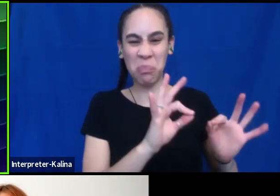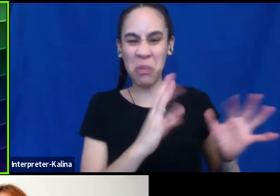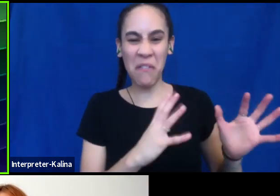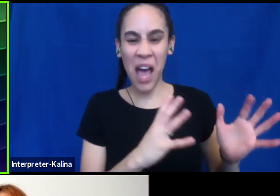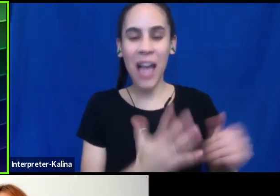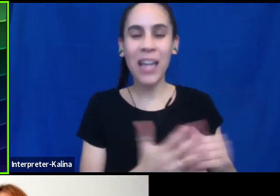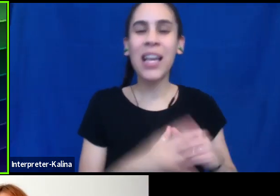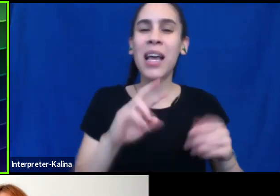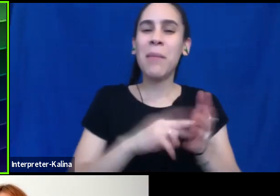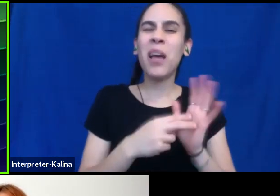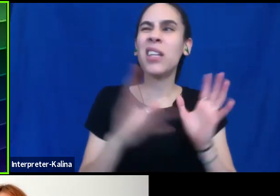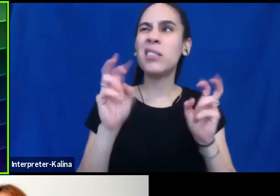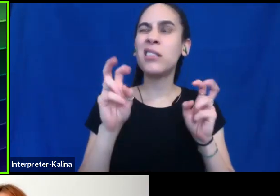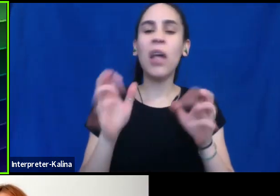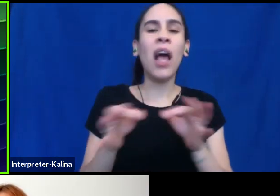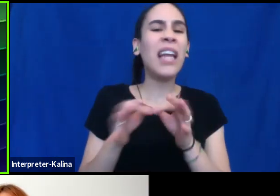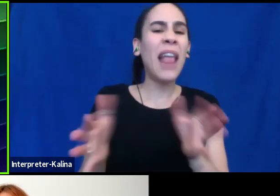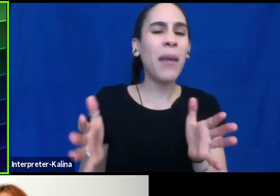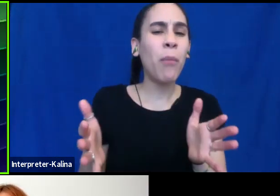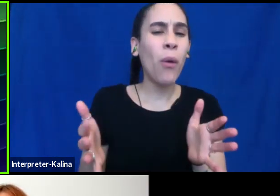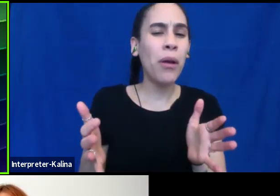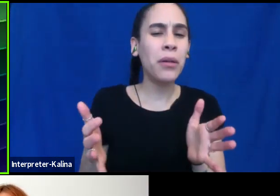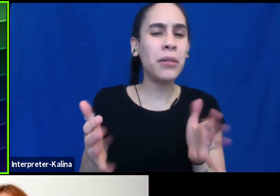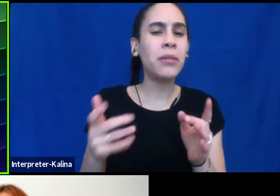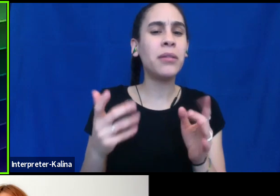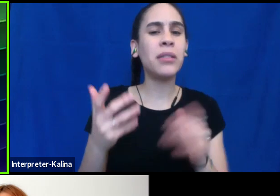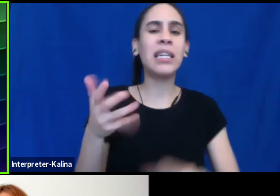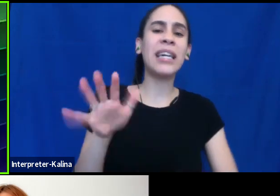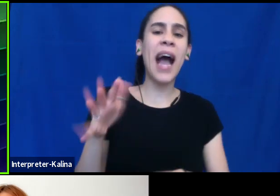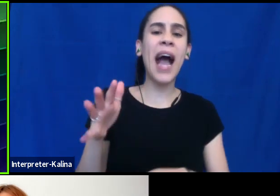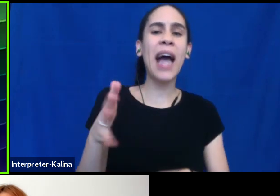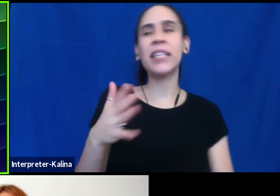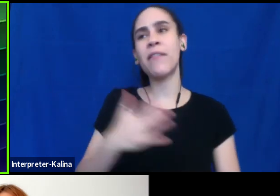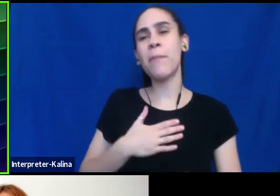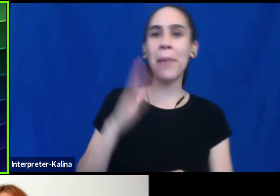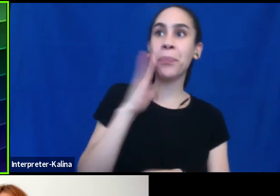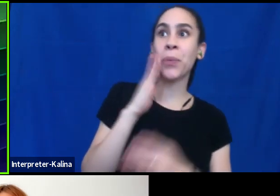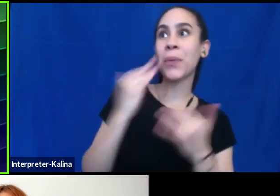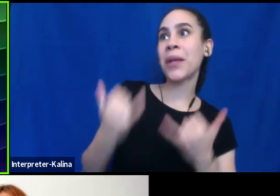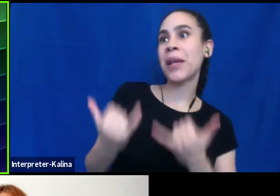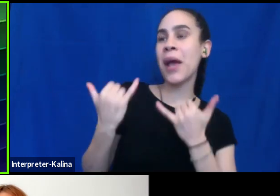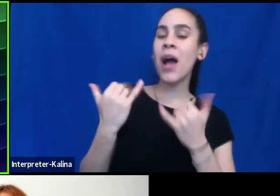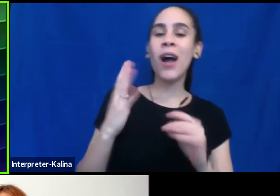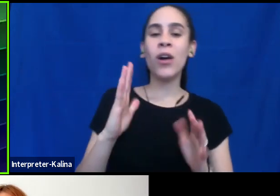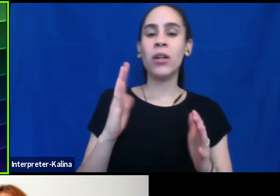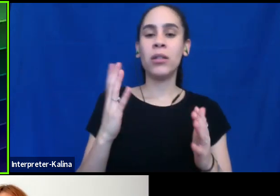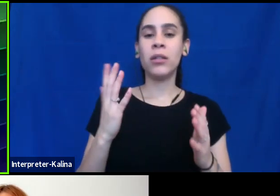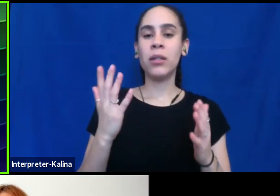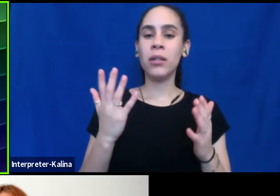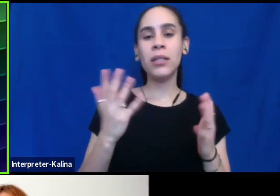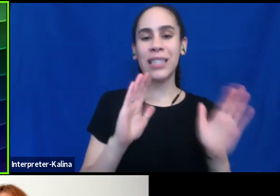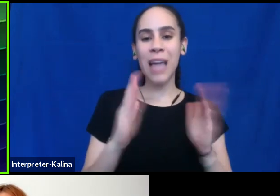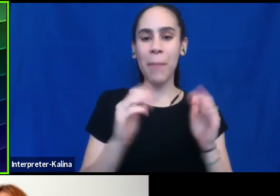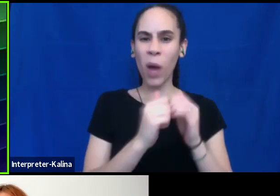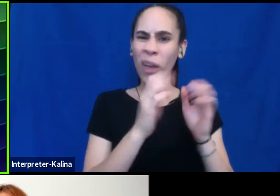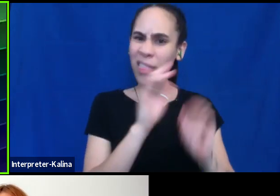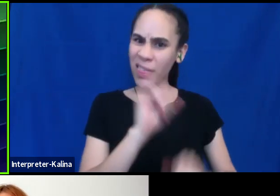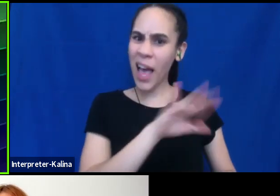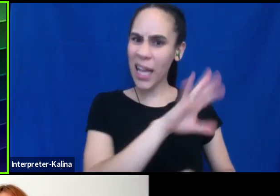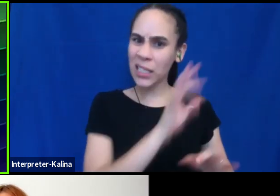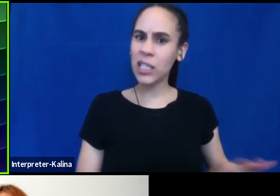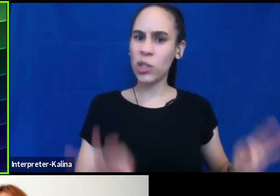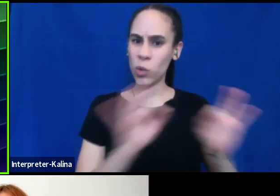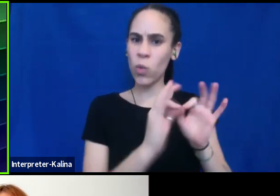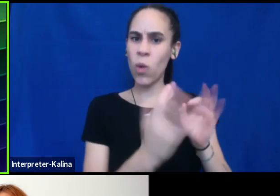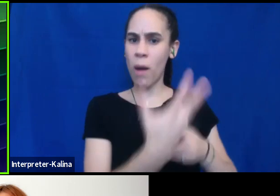important. It's just kind of, you know, um, what I'm feeling like right now, or rather than an integral part of who someone is. And so, um,